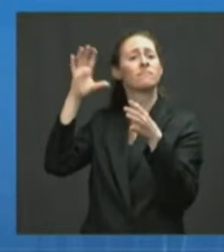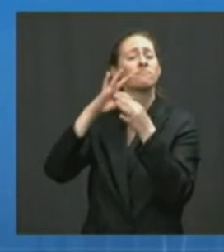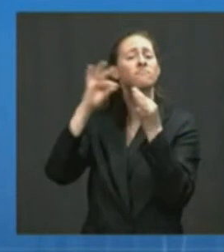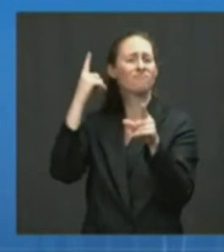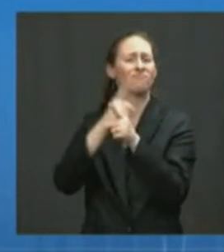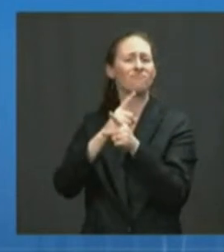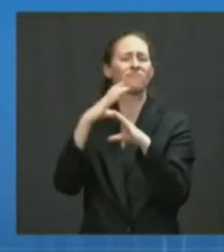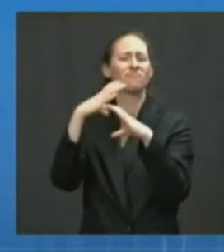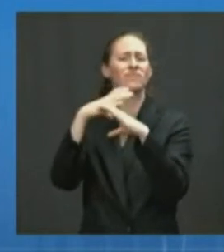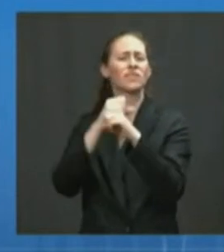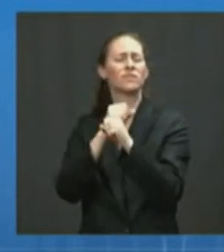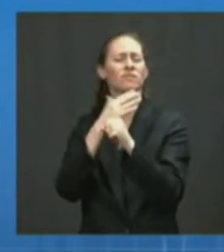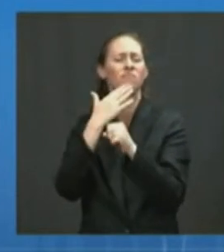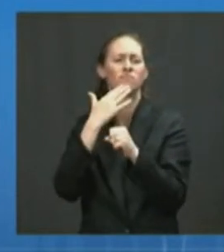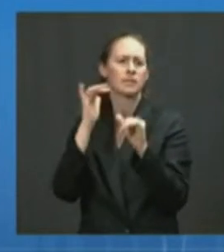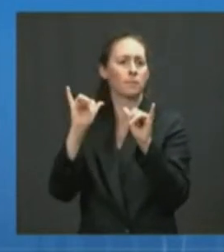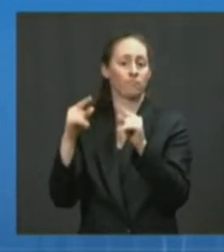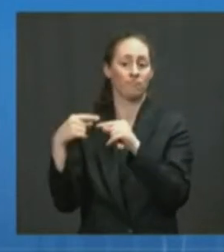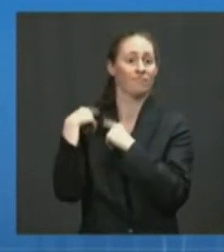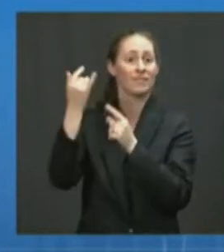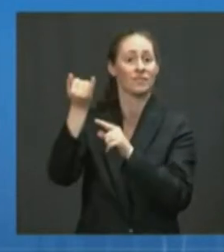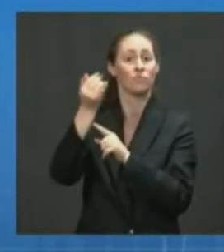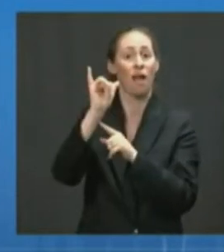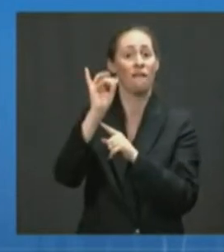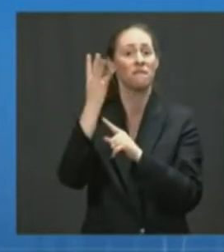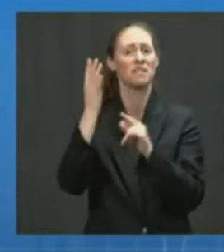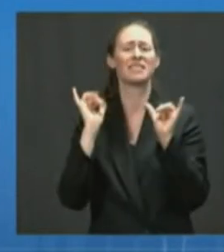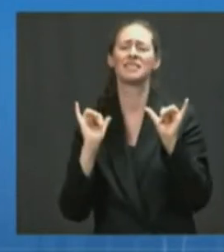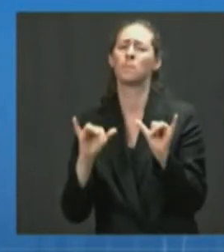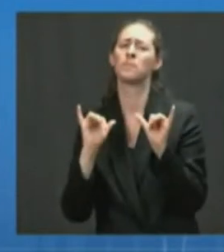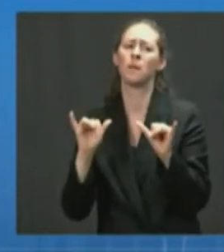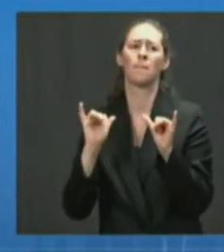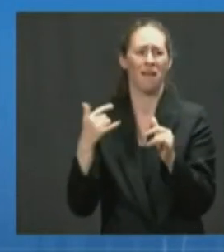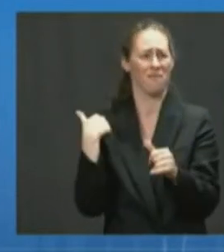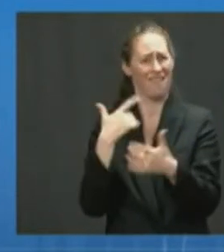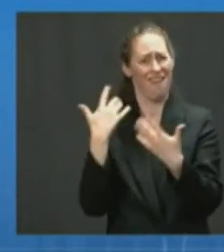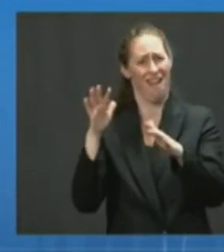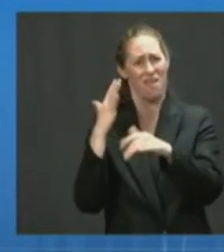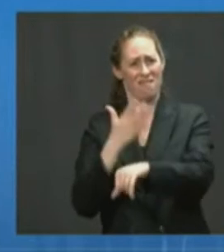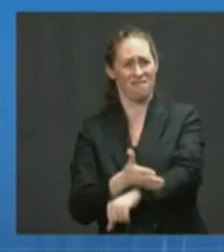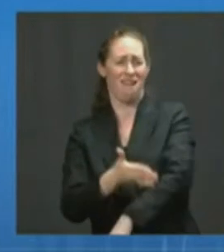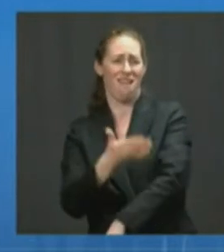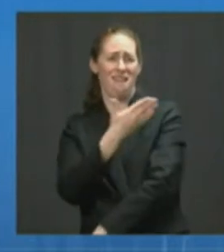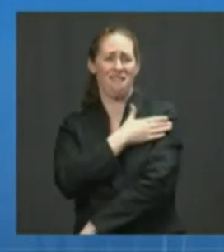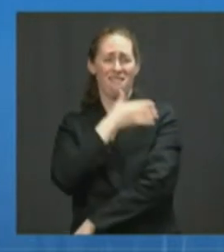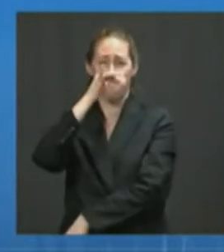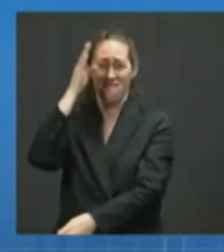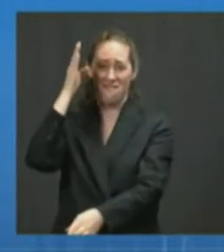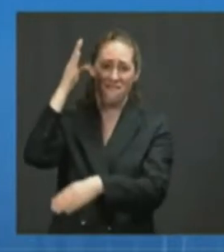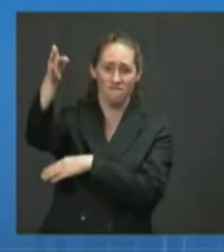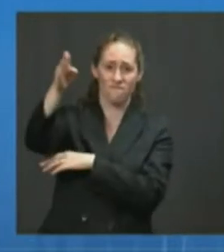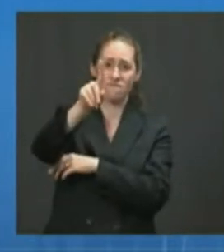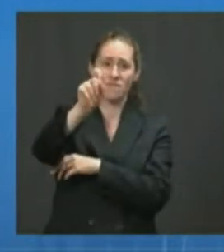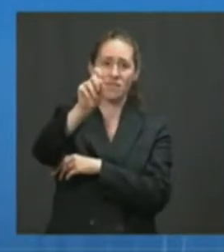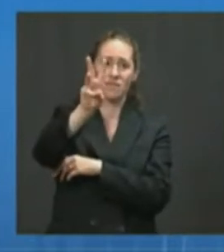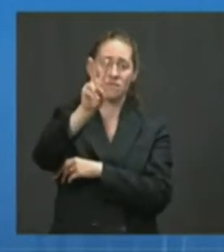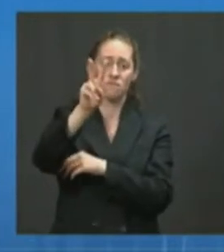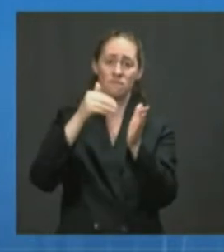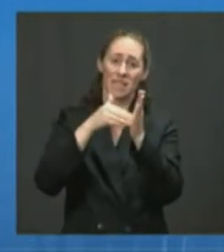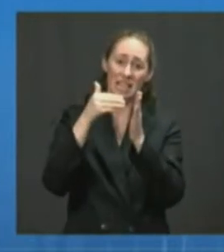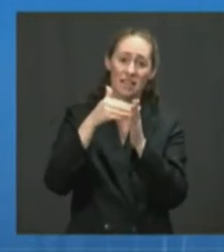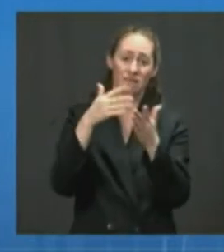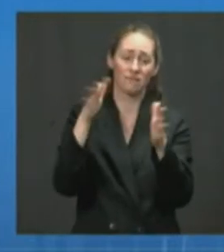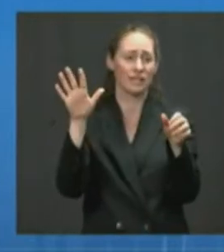on July 4th. We've made significant progress with 162 million people fully vaccinated and fully